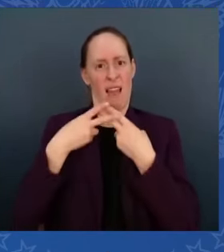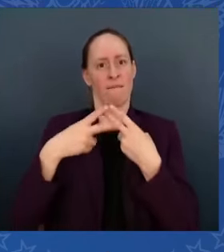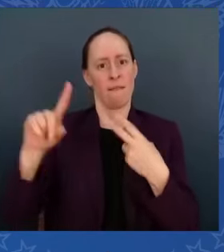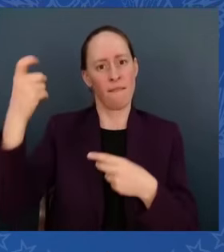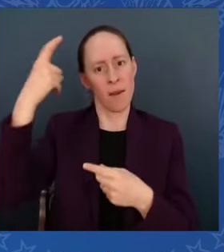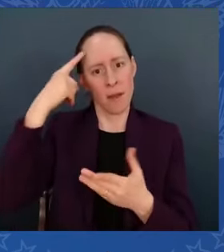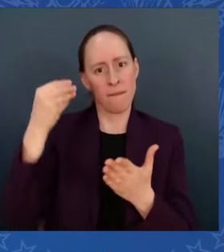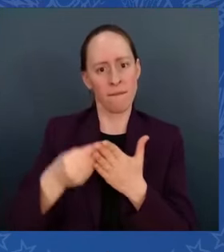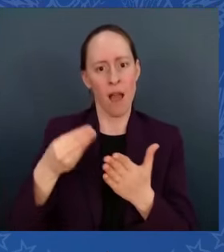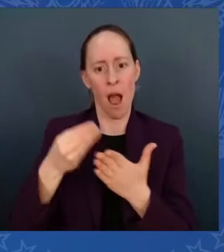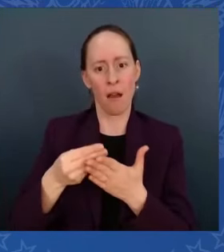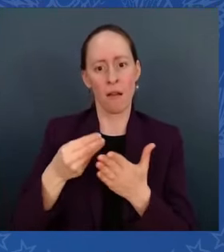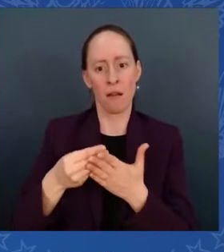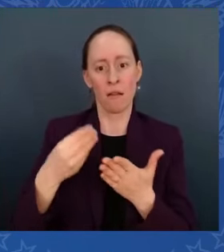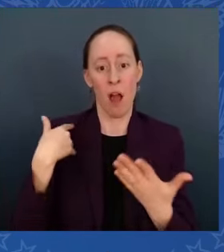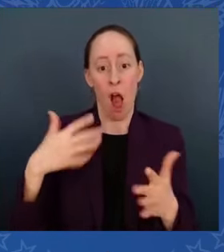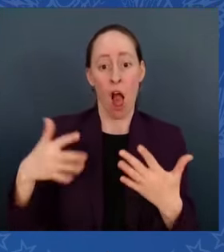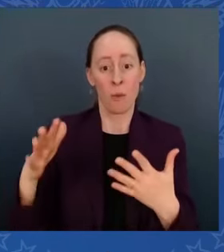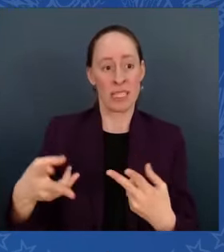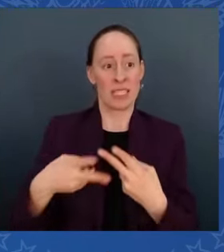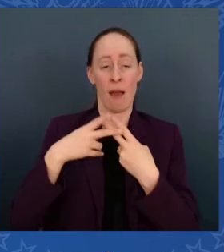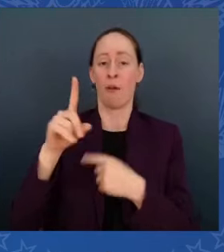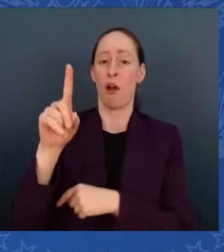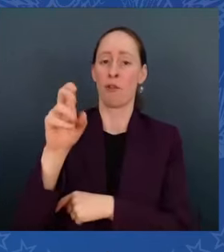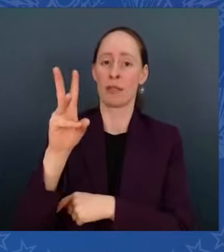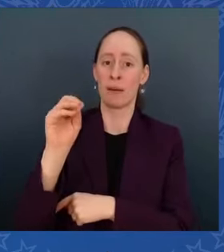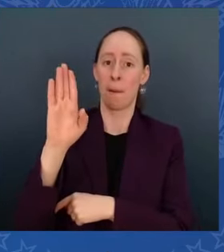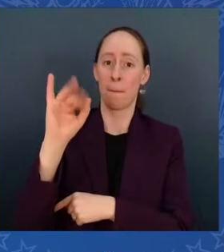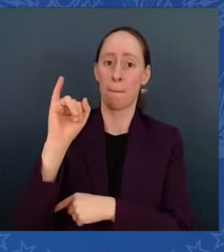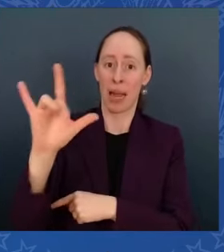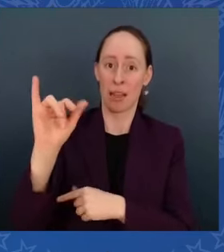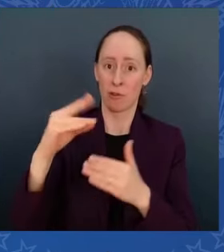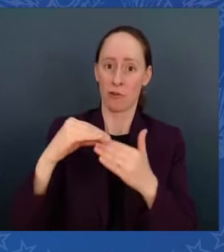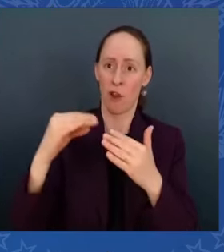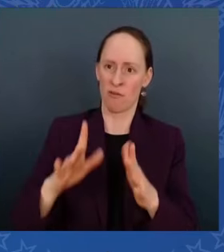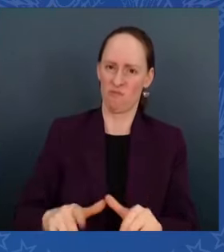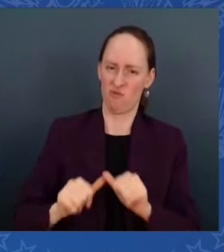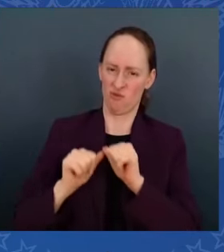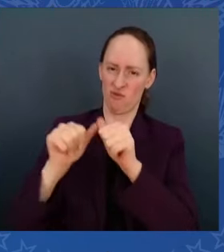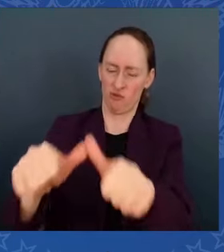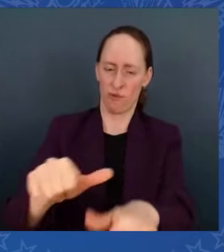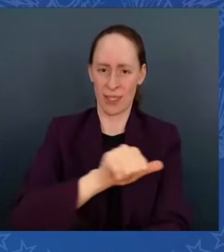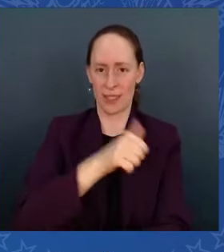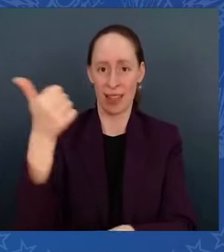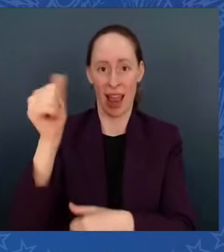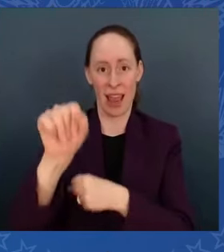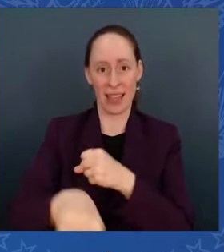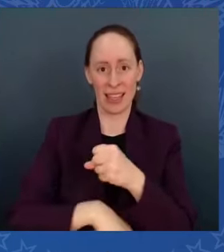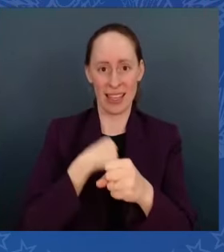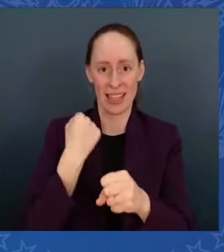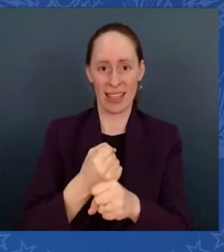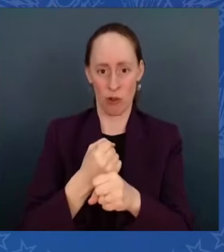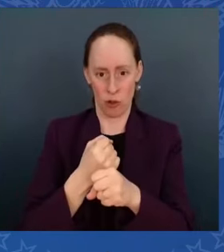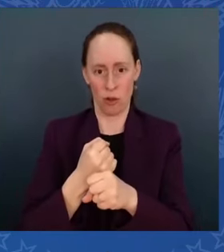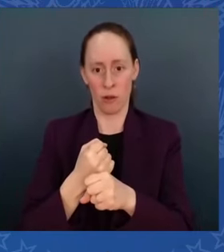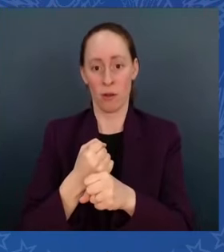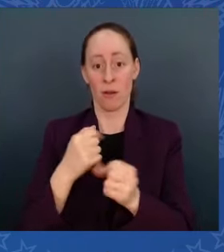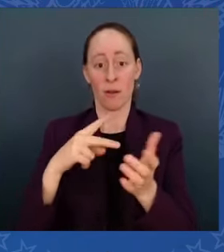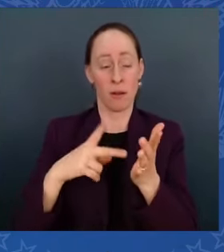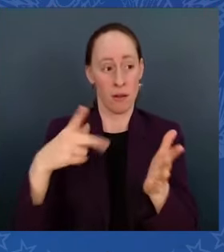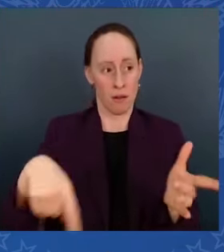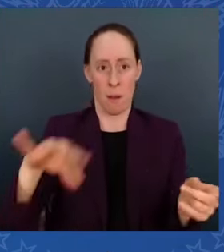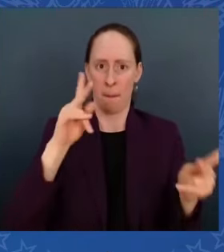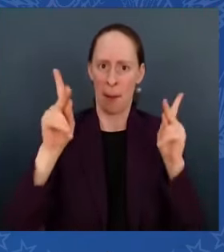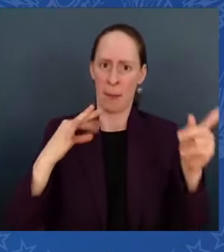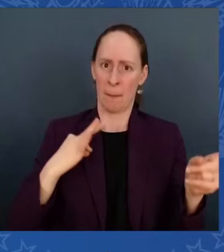over 10 years. Because guess what? Not only helps the consumer, it means the federal government doesn't have to pay all that money to